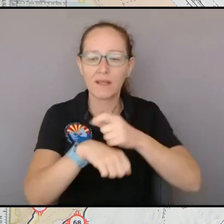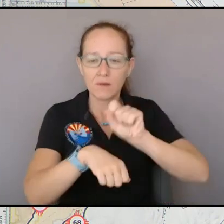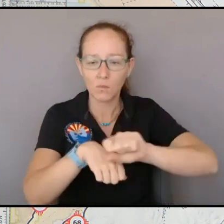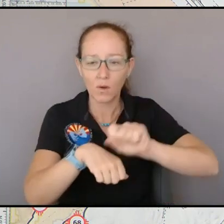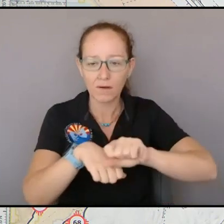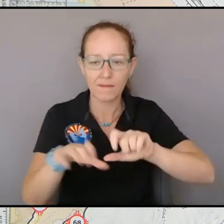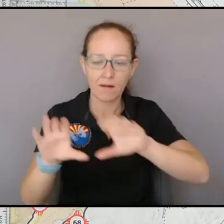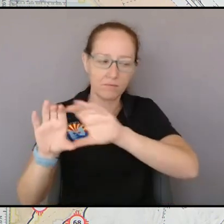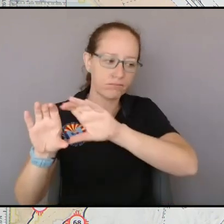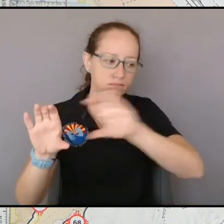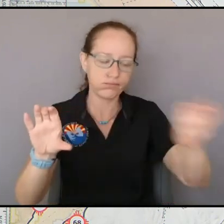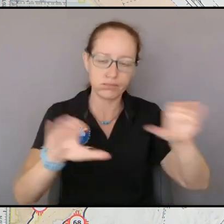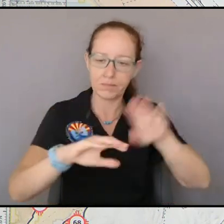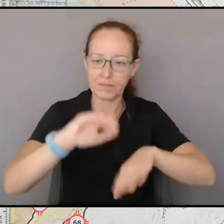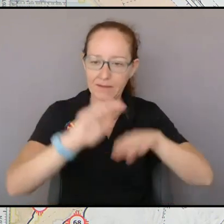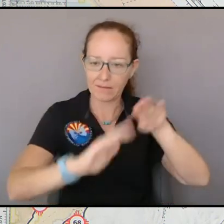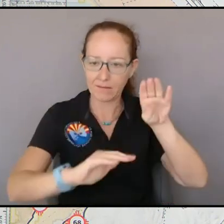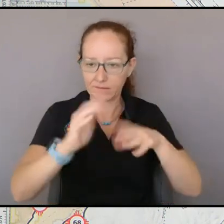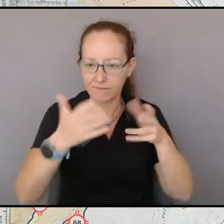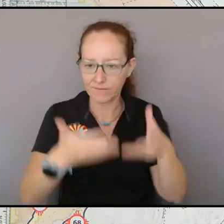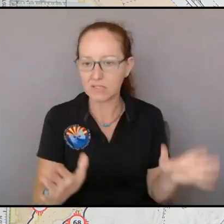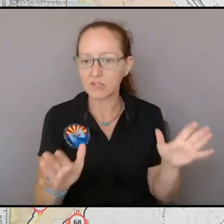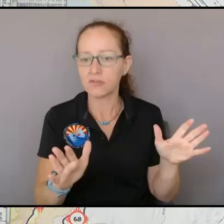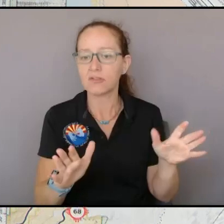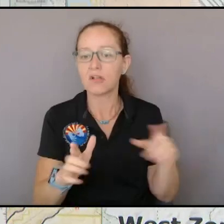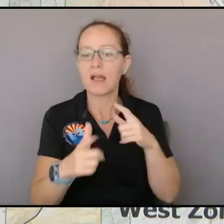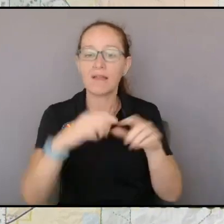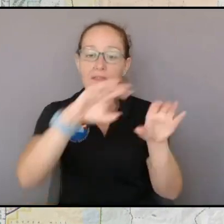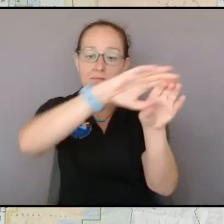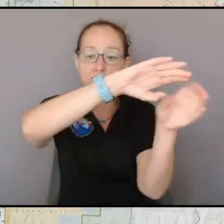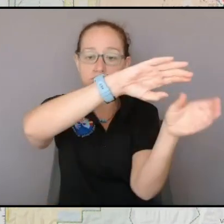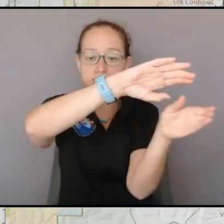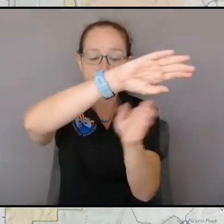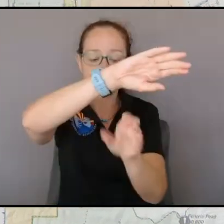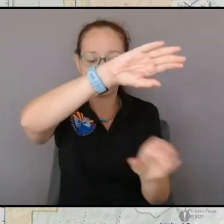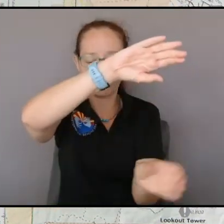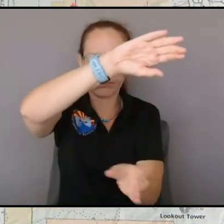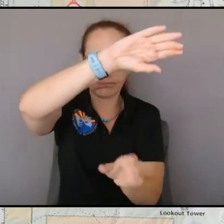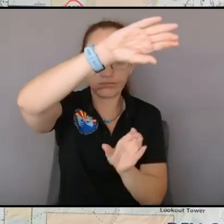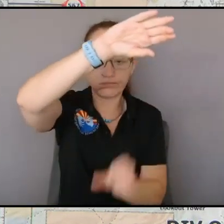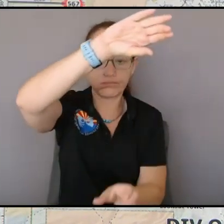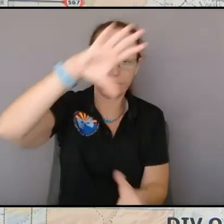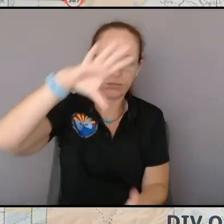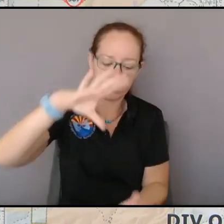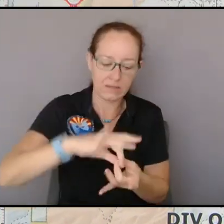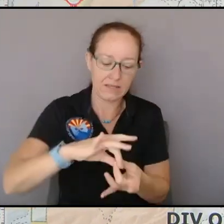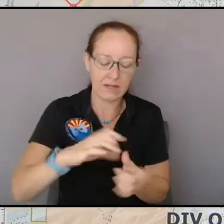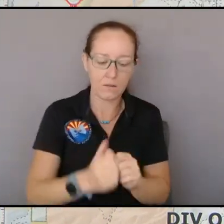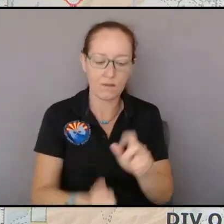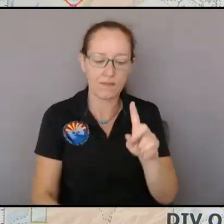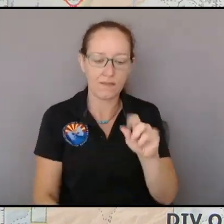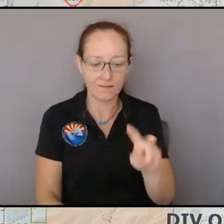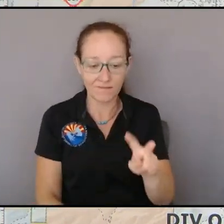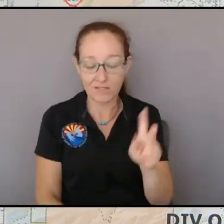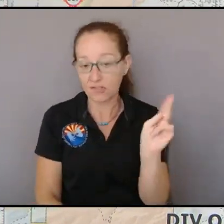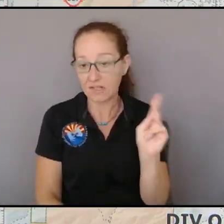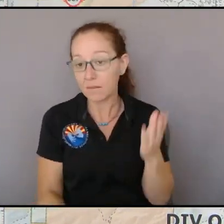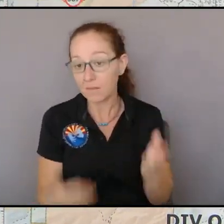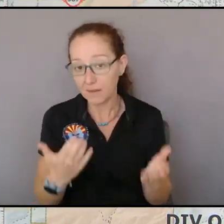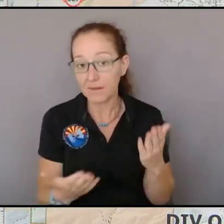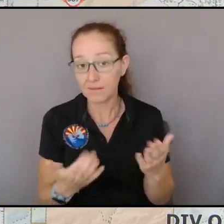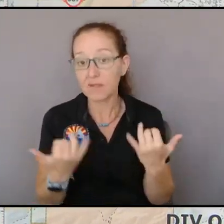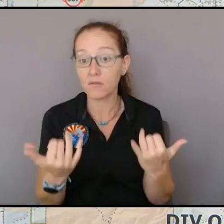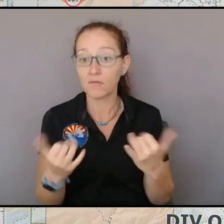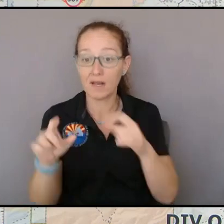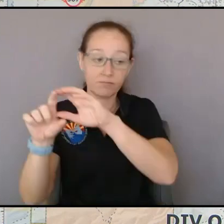rest way across there and then potentially take this line and tie it all the way back down to the end of division kilo that's the work that's going on around